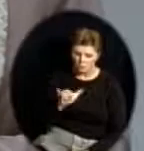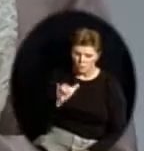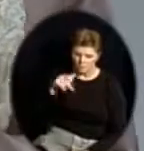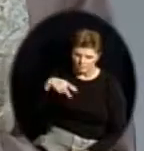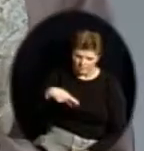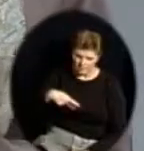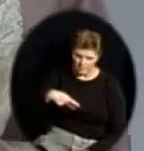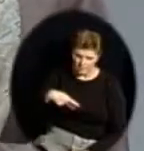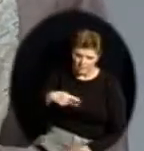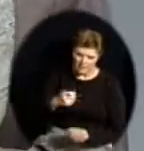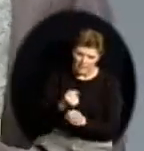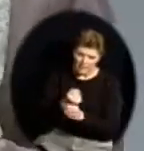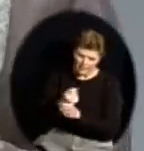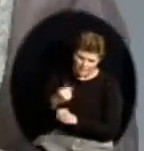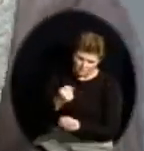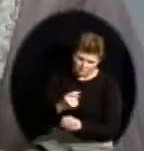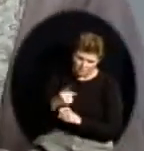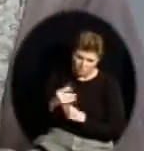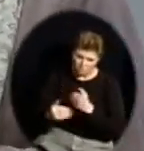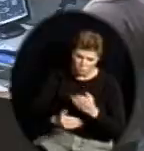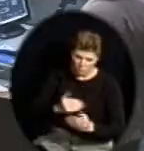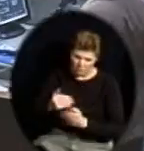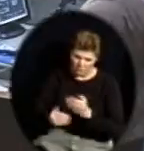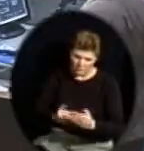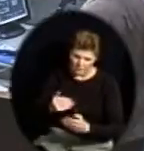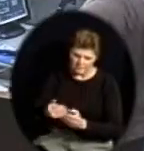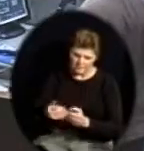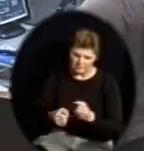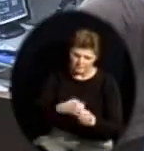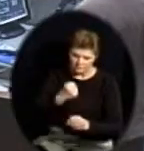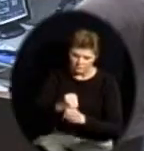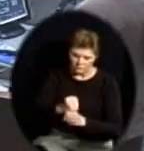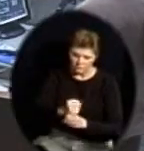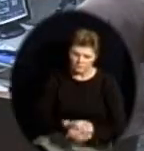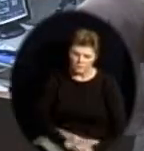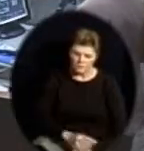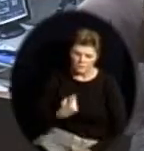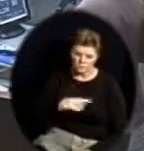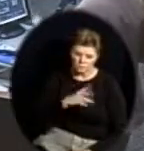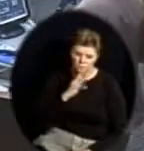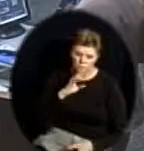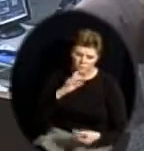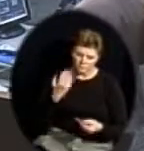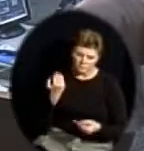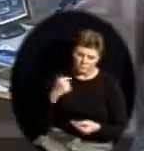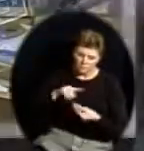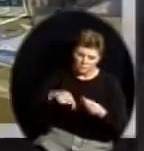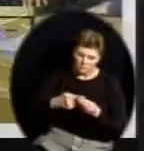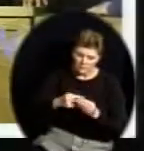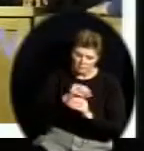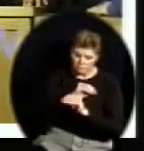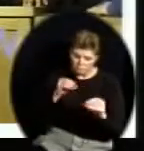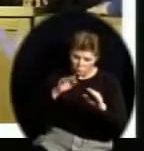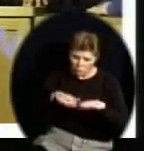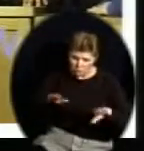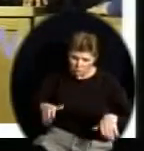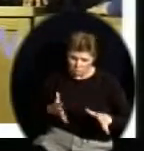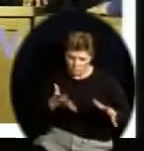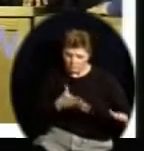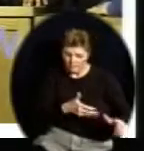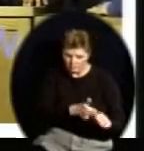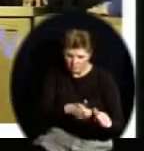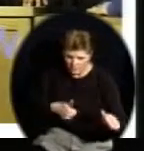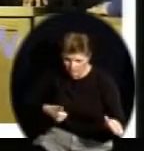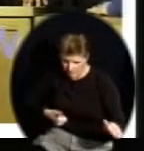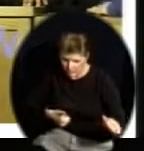As you might remember, we have certainly talked about No Child Left Behind in the past, or NCLB, and talked about the